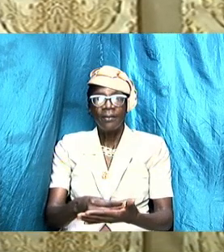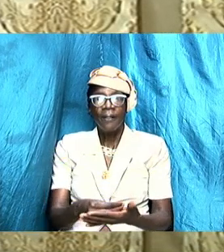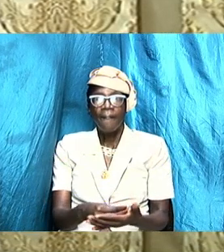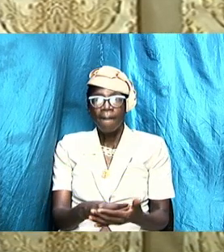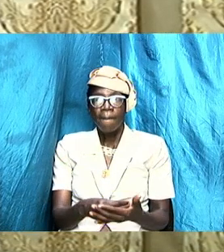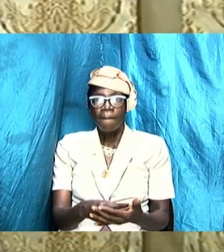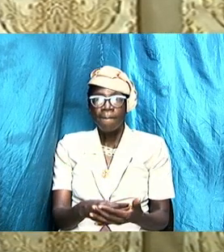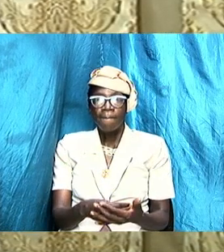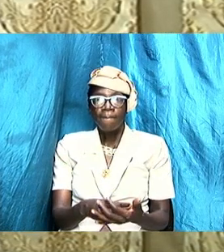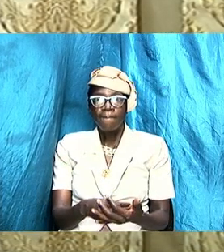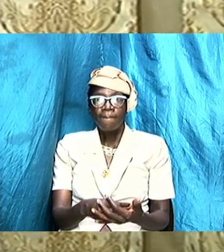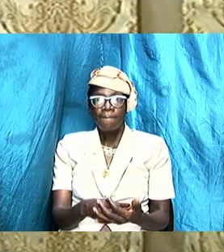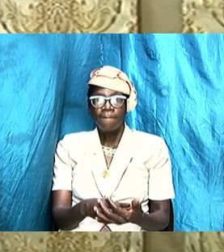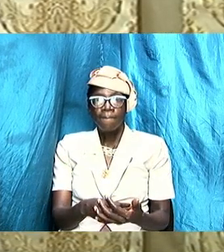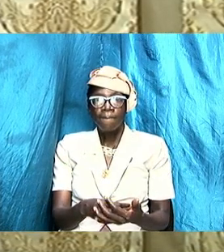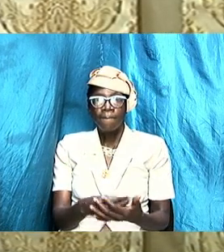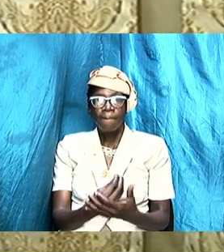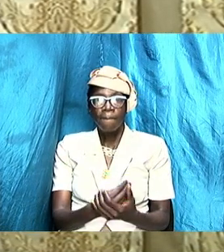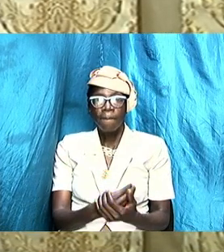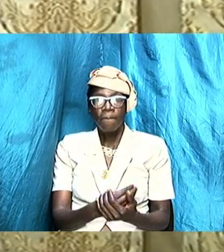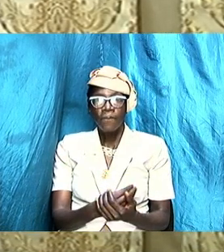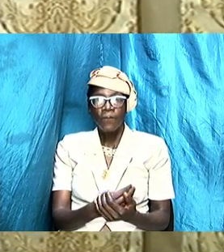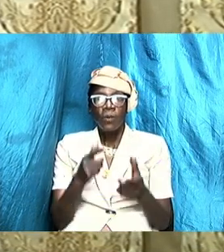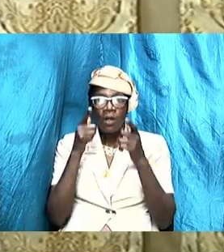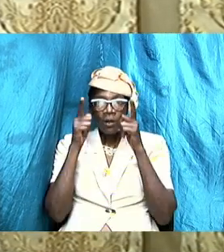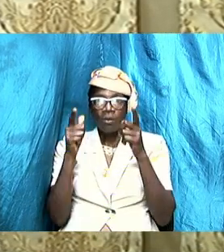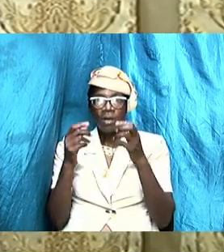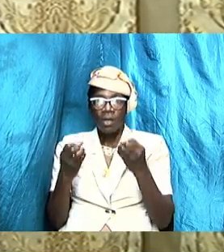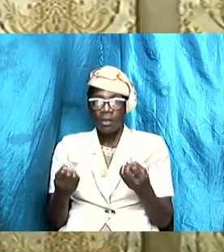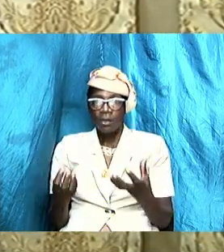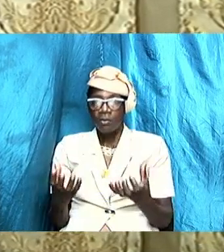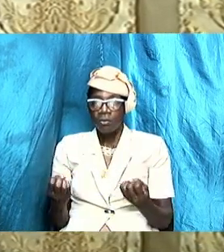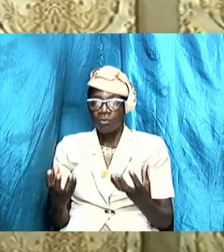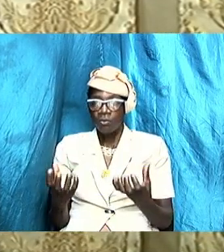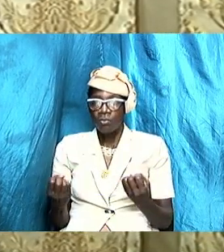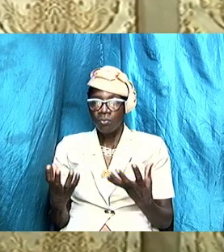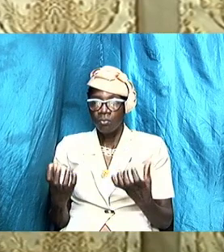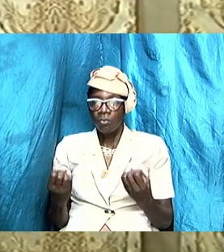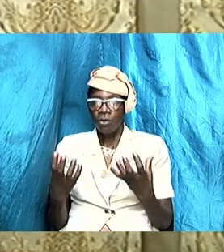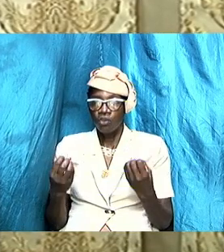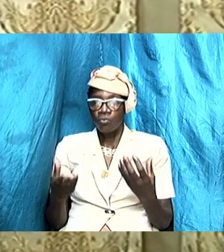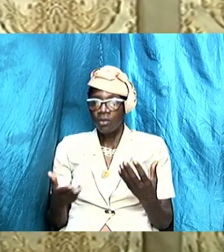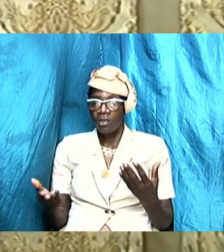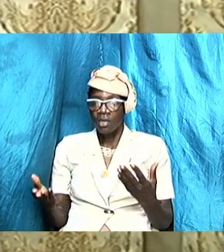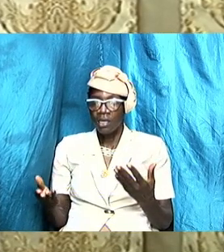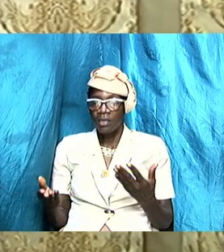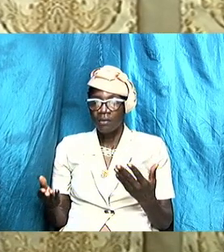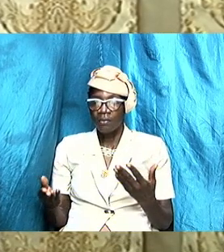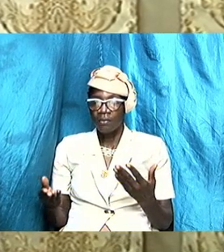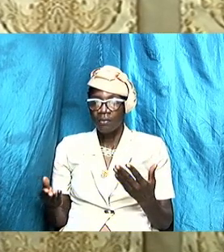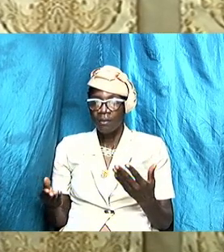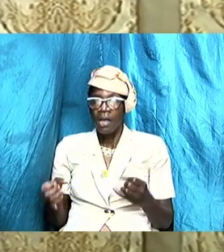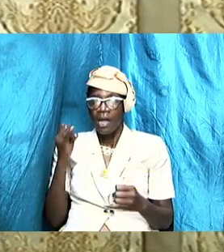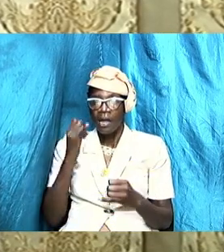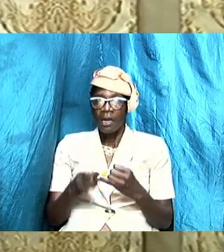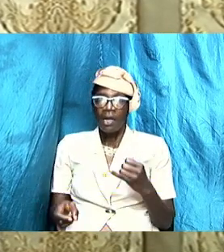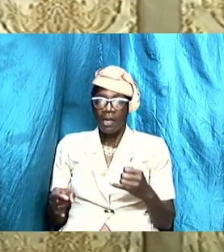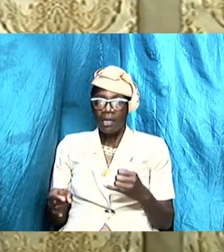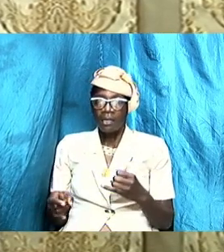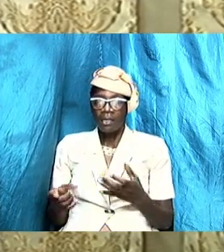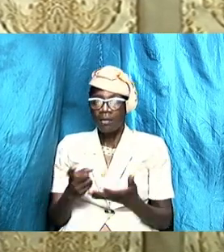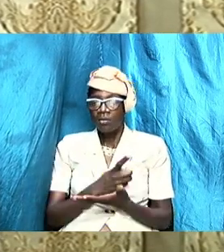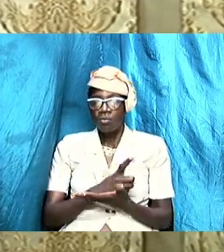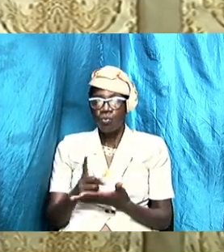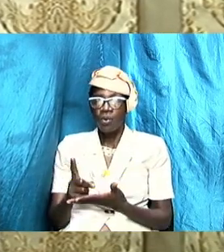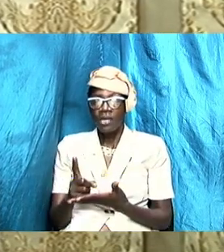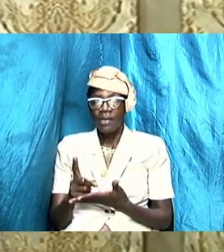and we had looked at a number of things and we spent some time last time last week